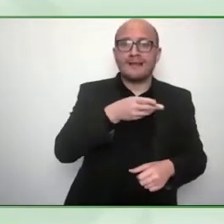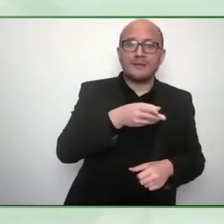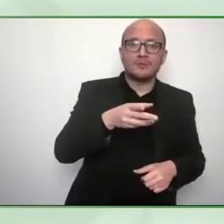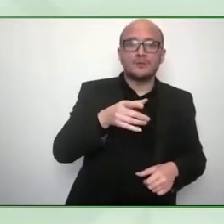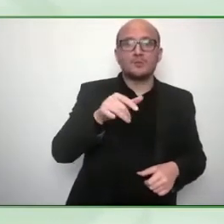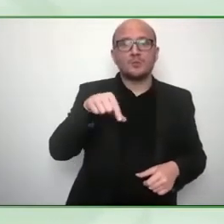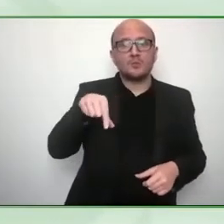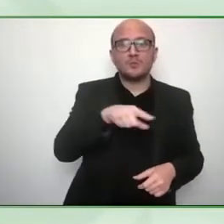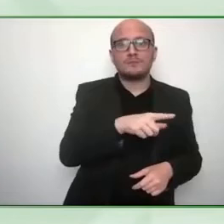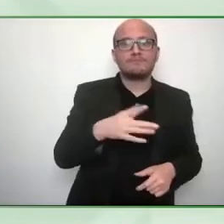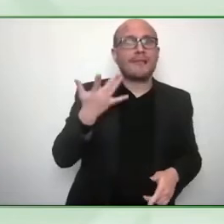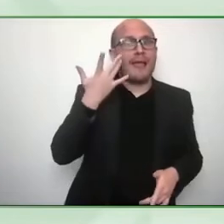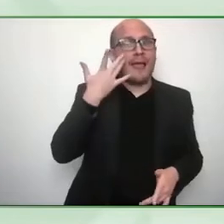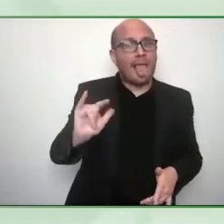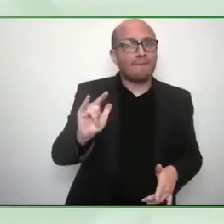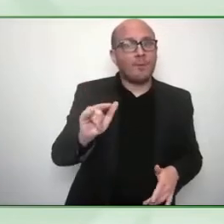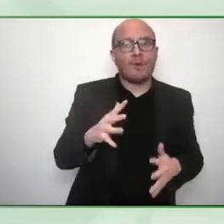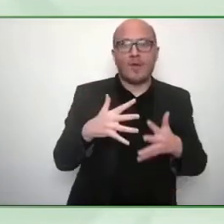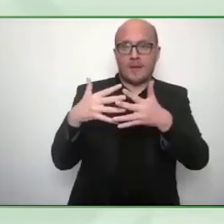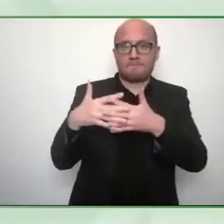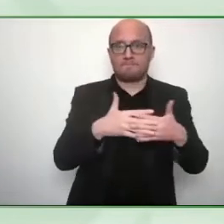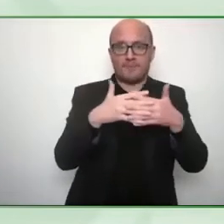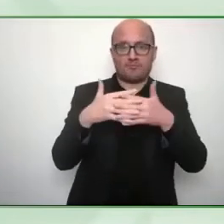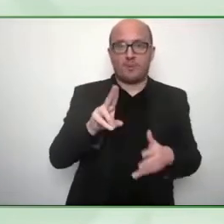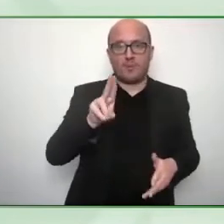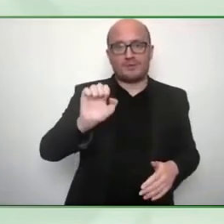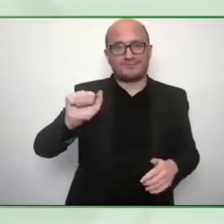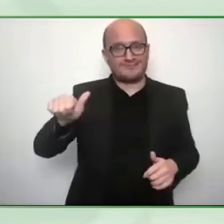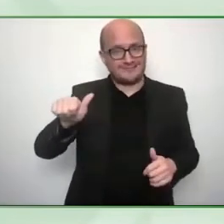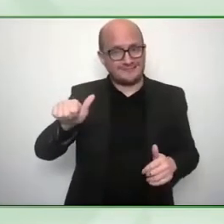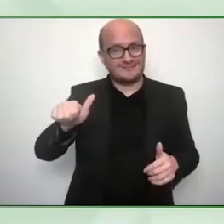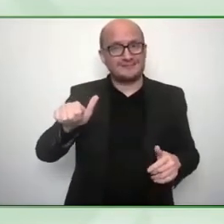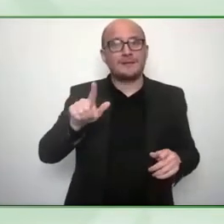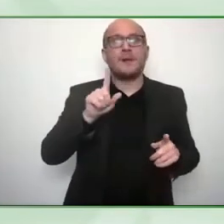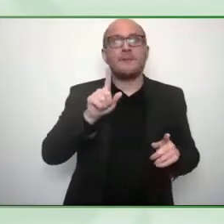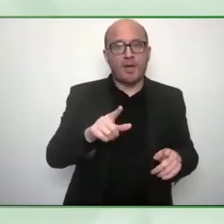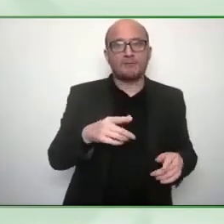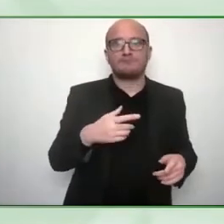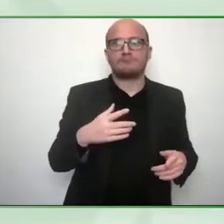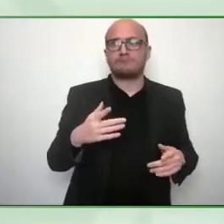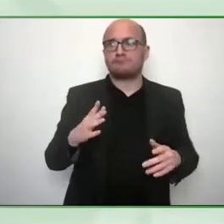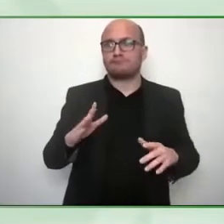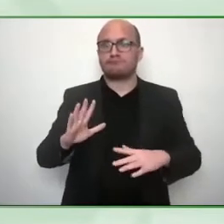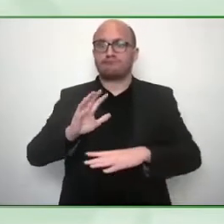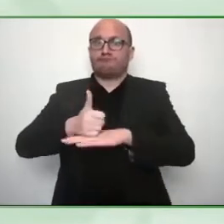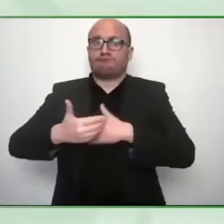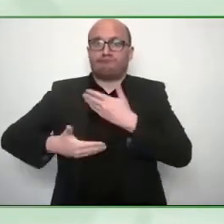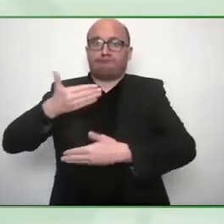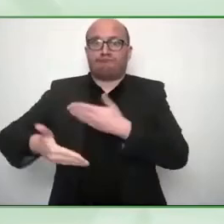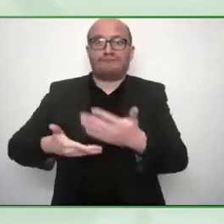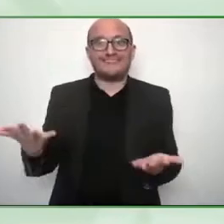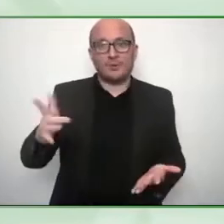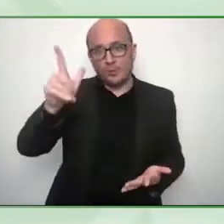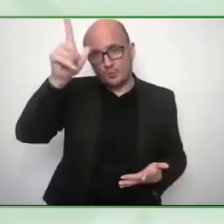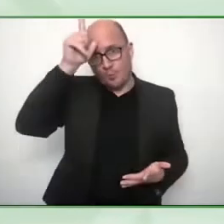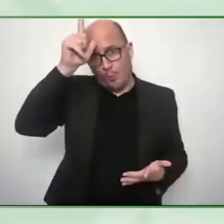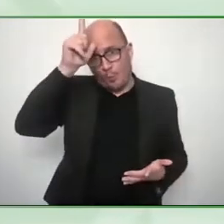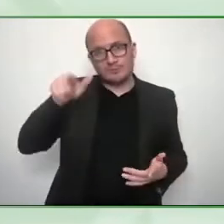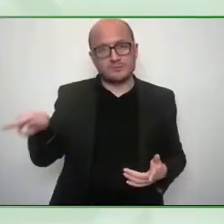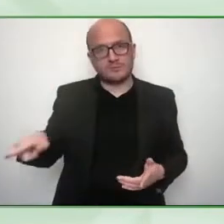but we're operational here in Jordan in the Middle East now one of the ambitions